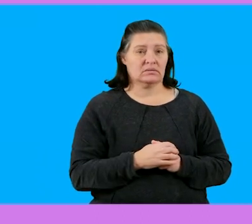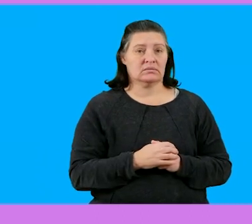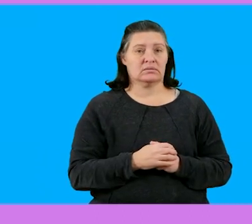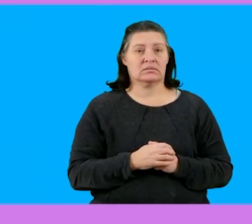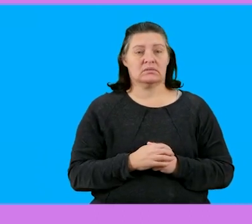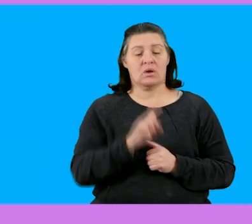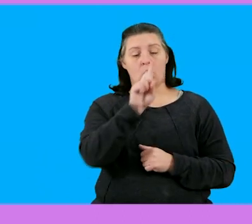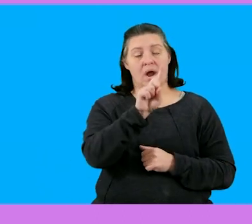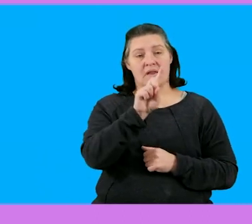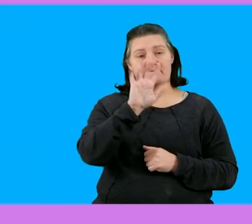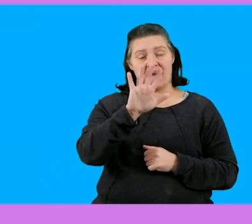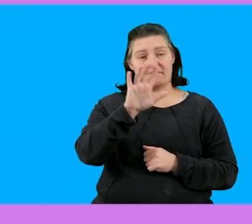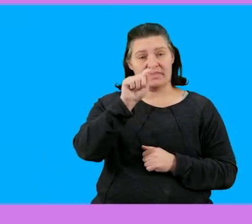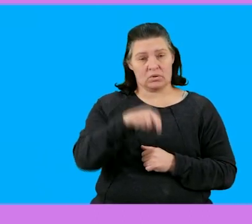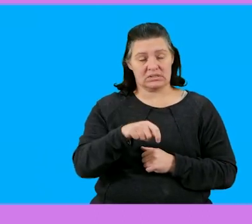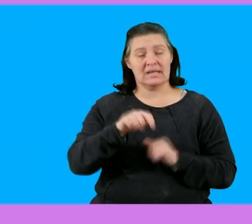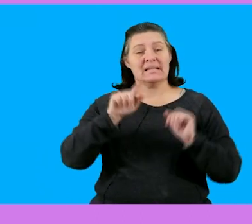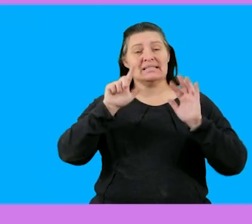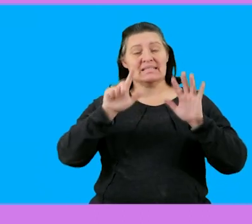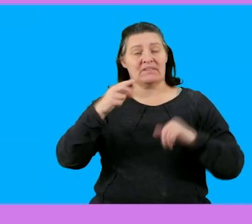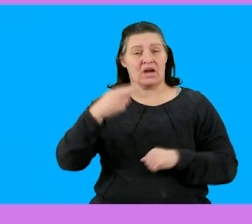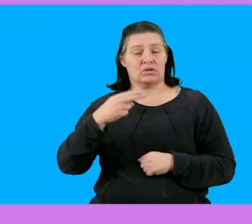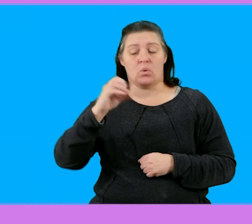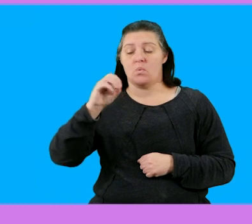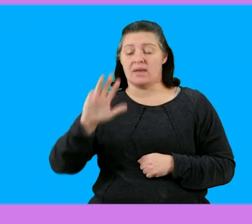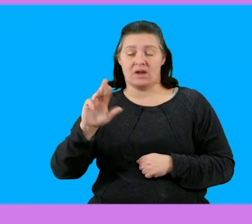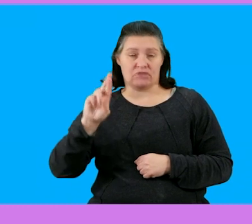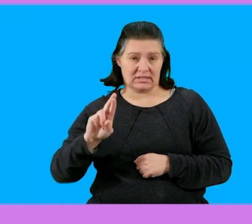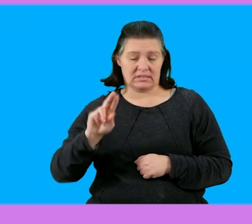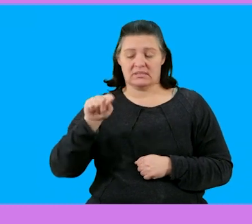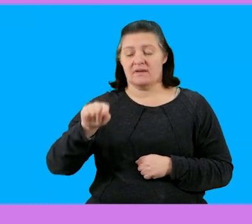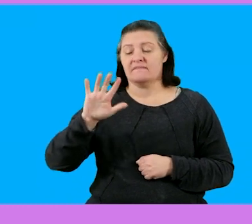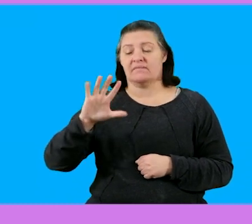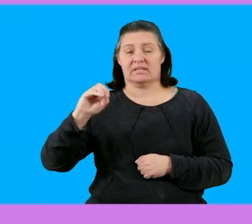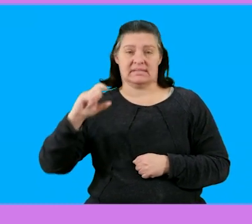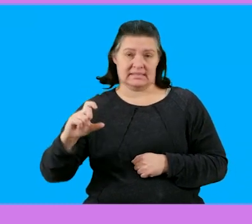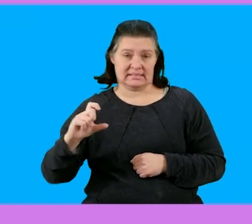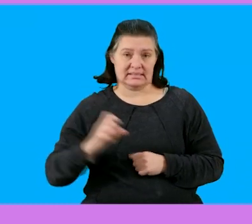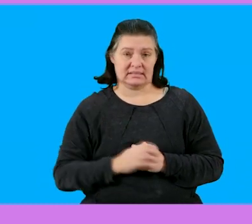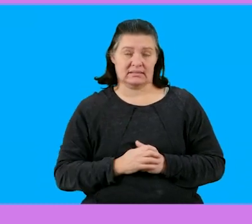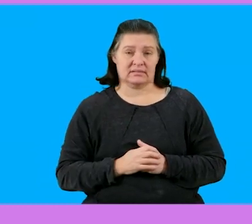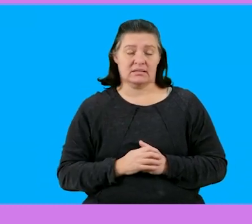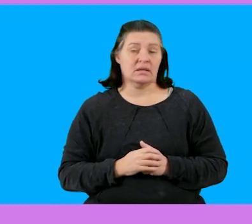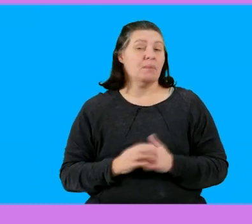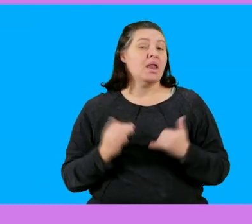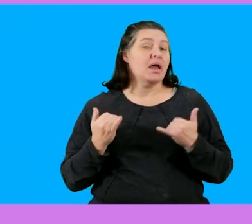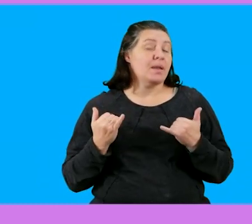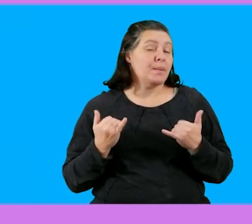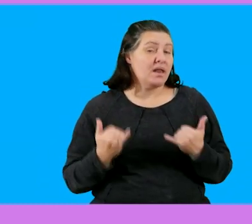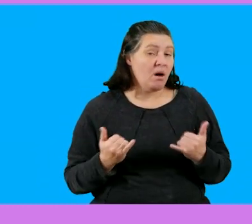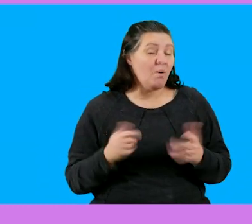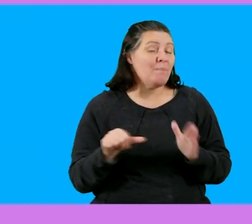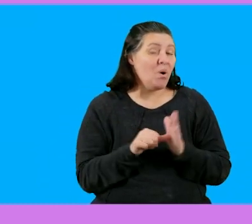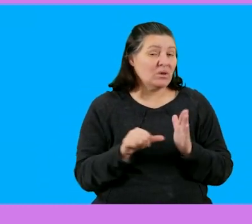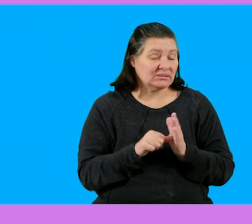fifteen thousand seven hundred and nine rent and fifty cents okay but now